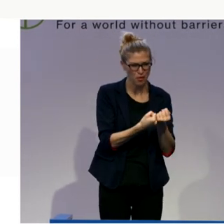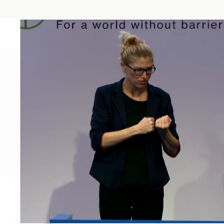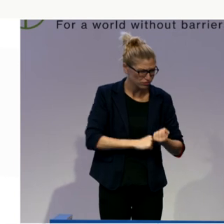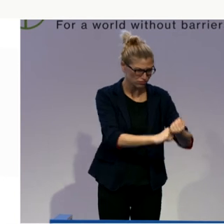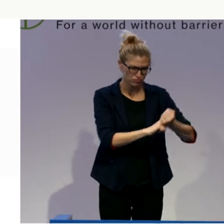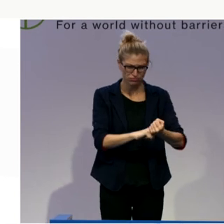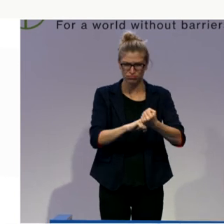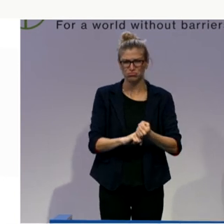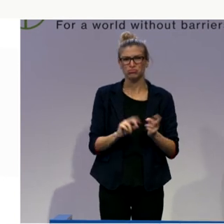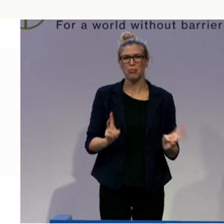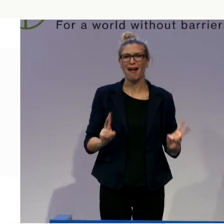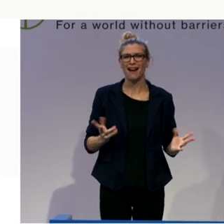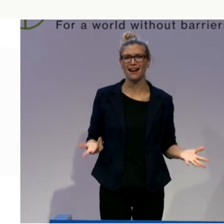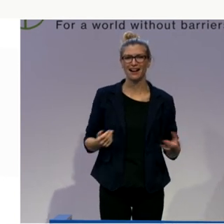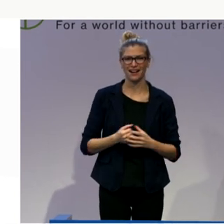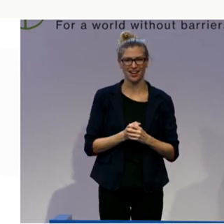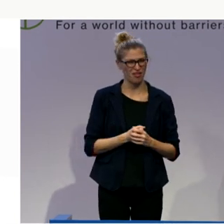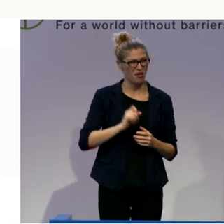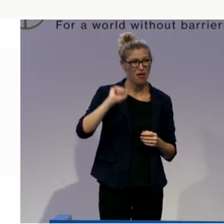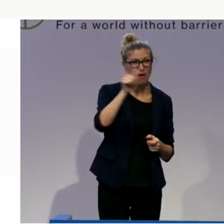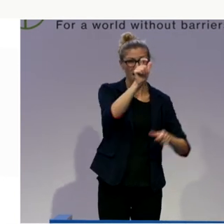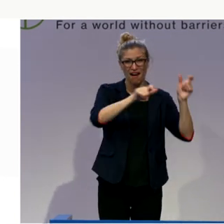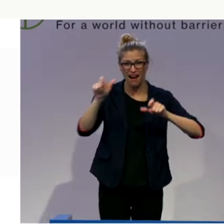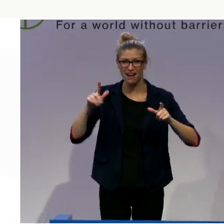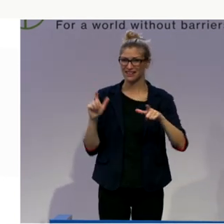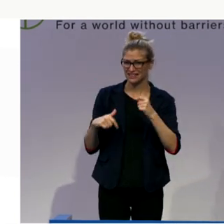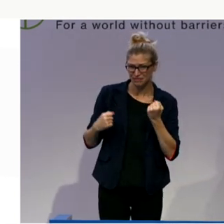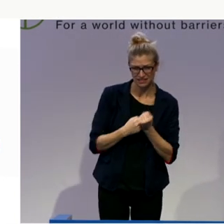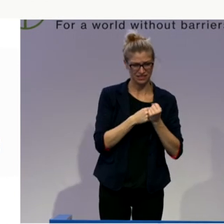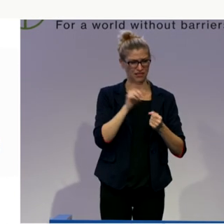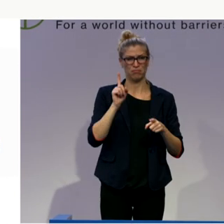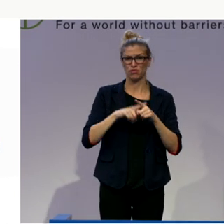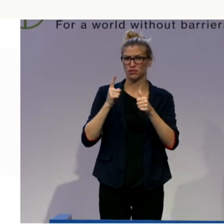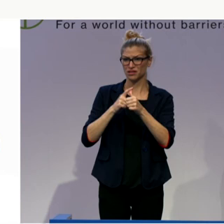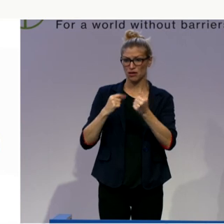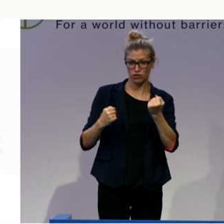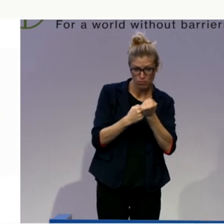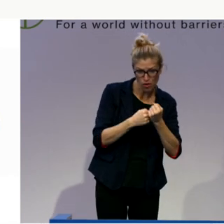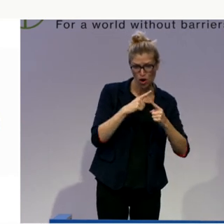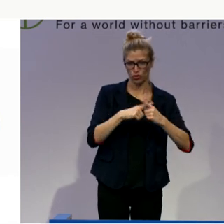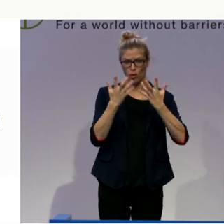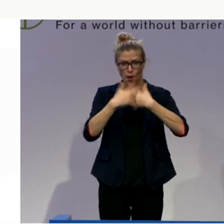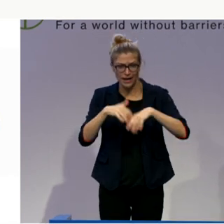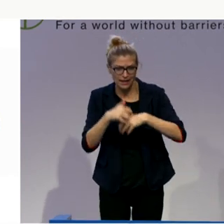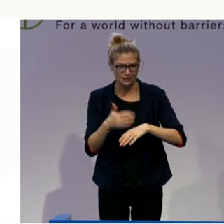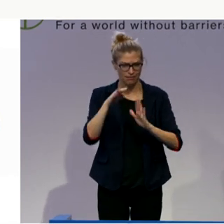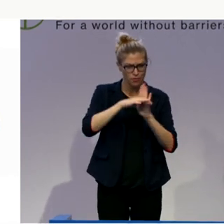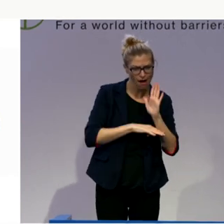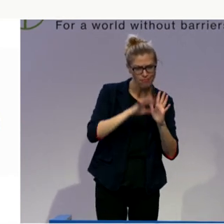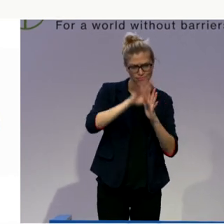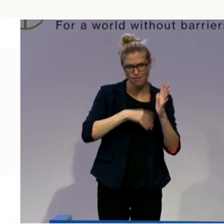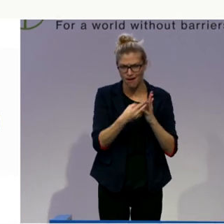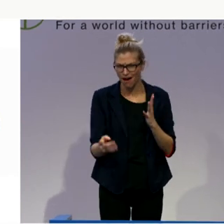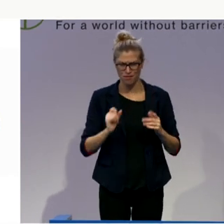need always support, and we organize this support on a very reciprocal way, and a